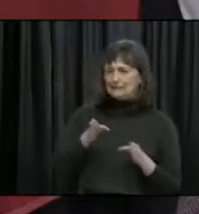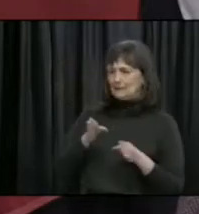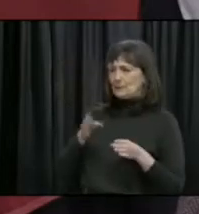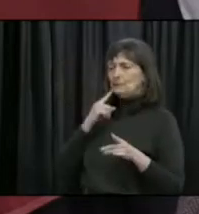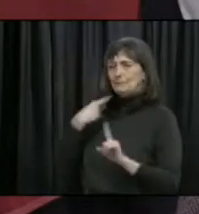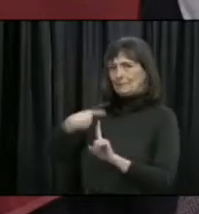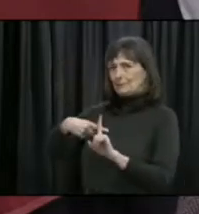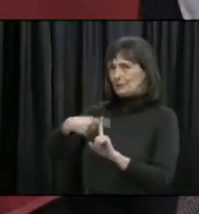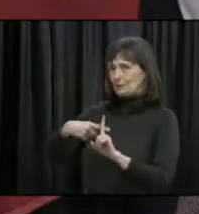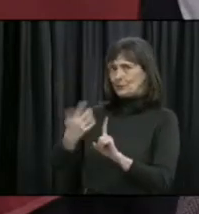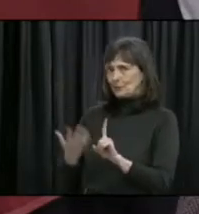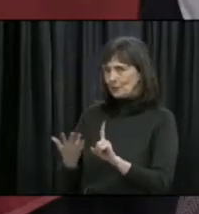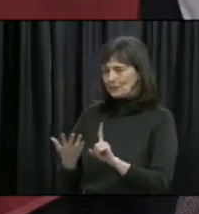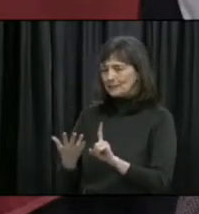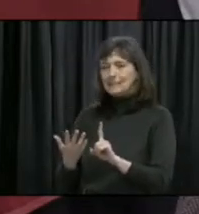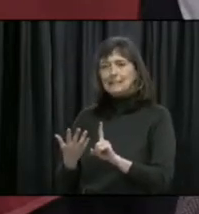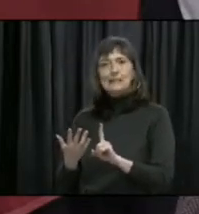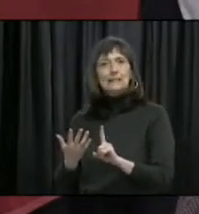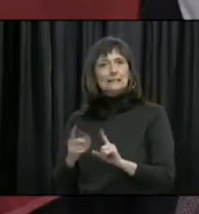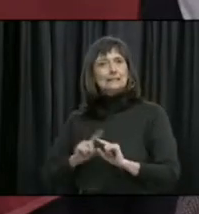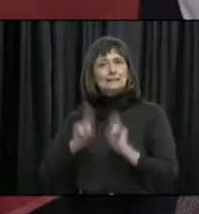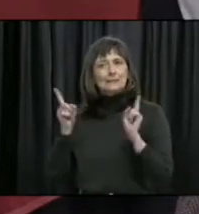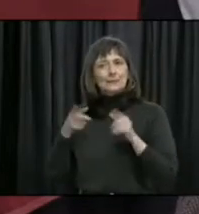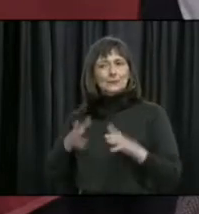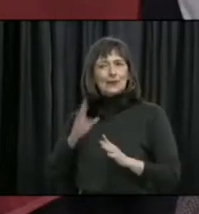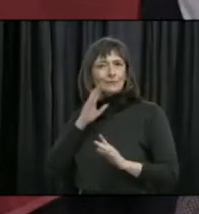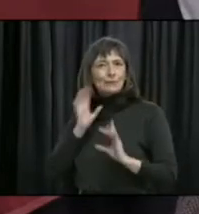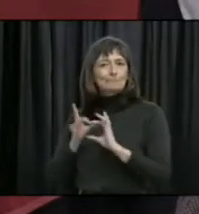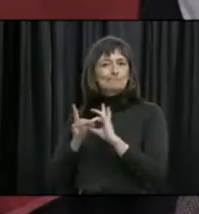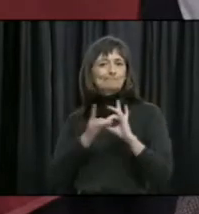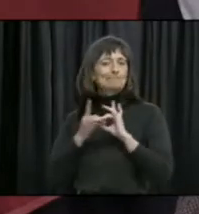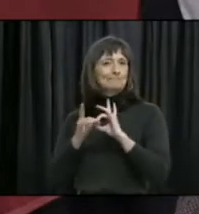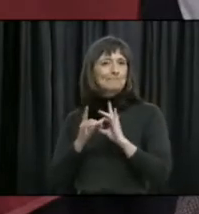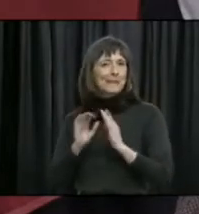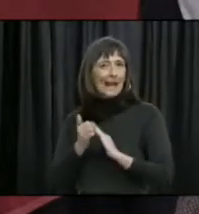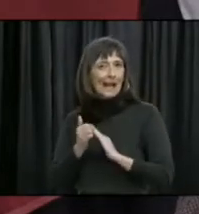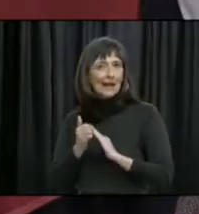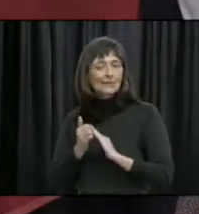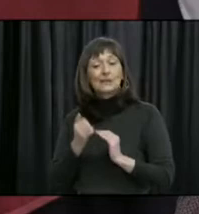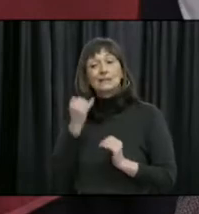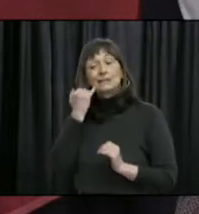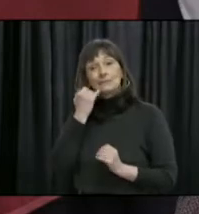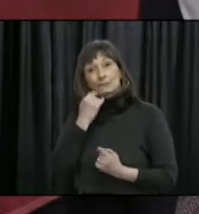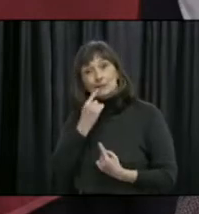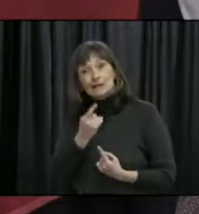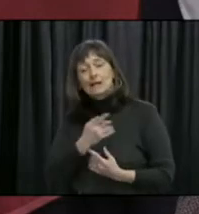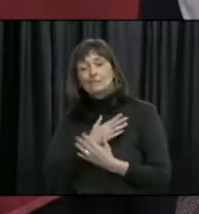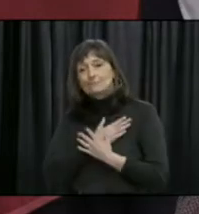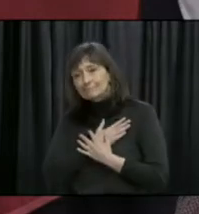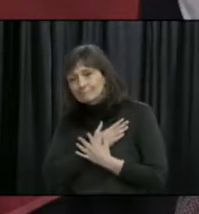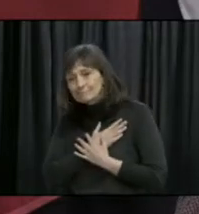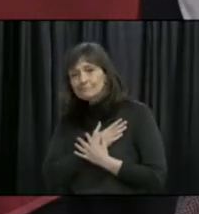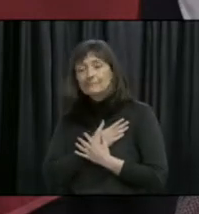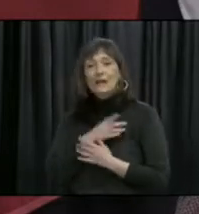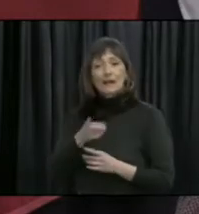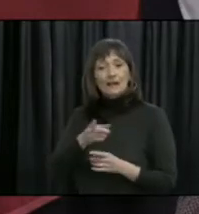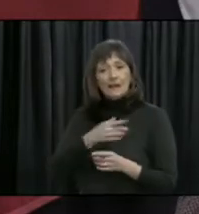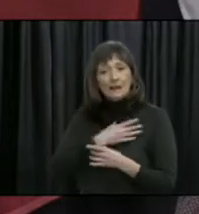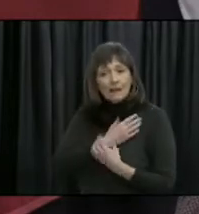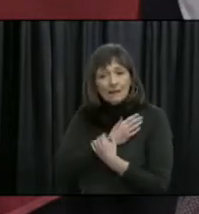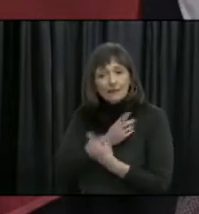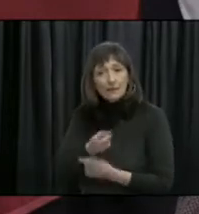like this that allows us to connect in a very different way. Telling someone that you care, having a conversation,